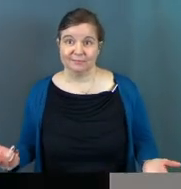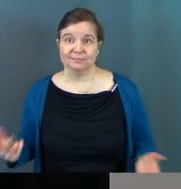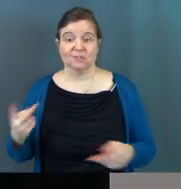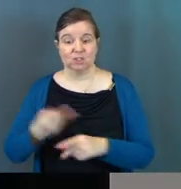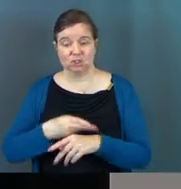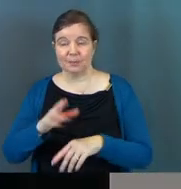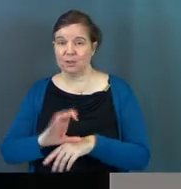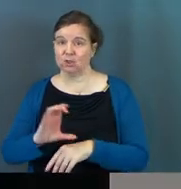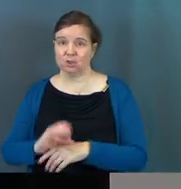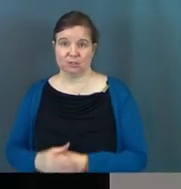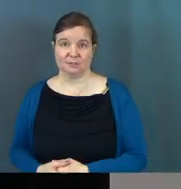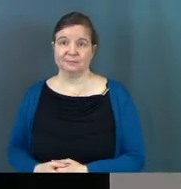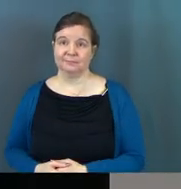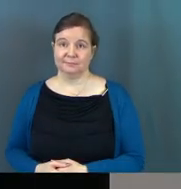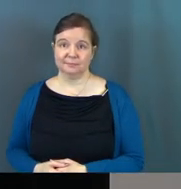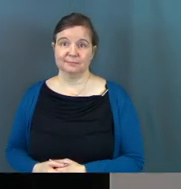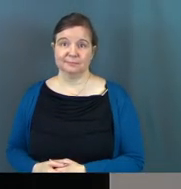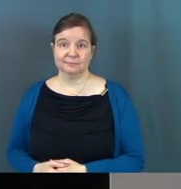Sheep in the church.